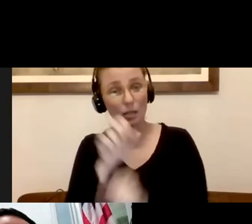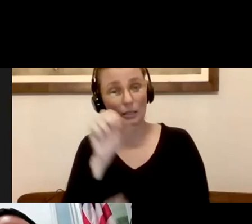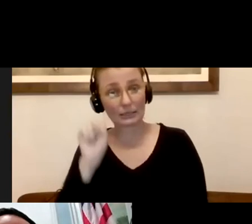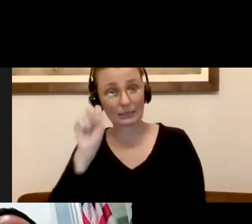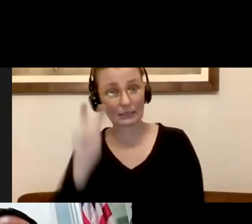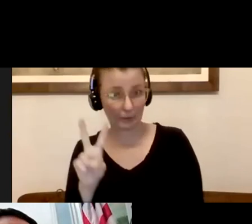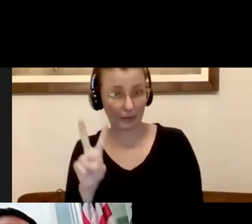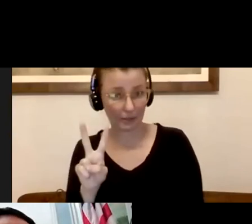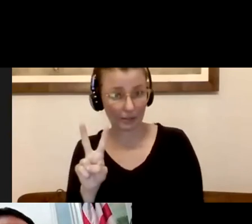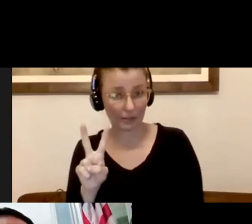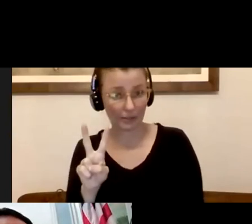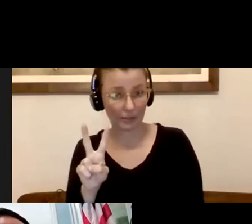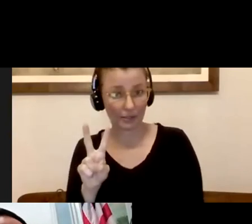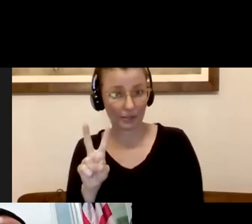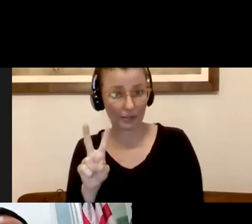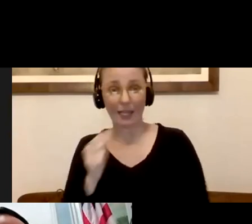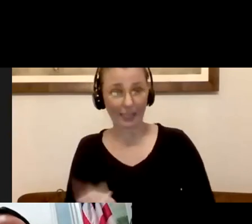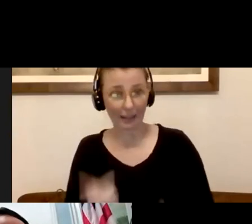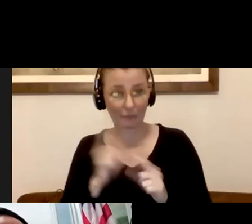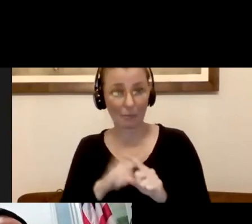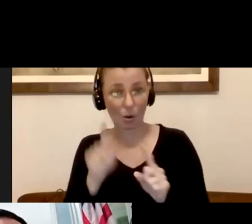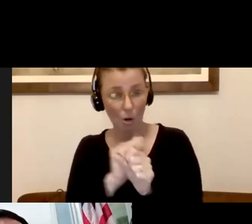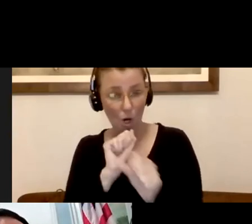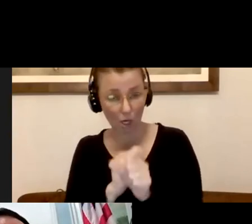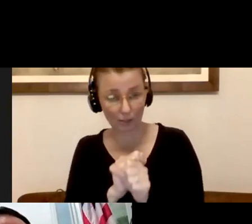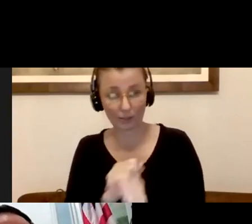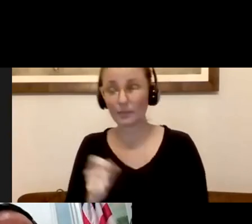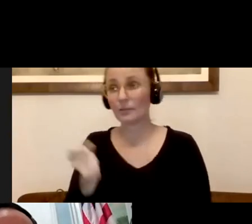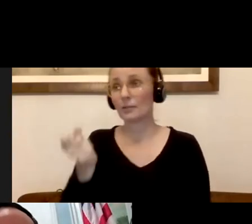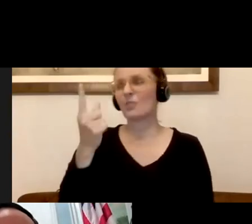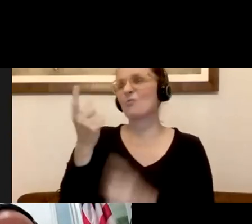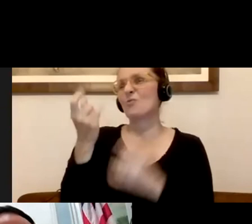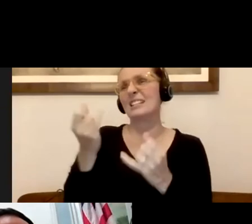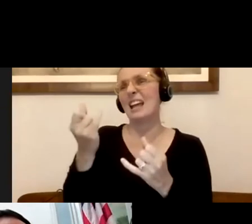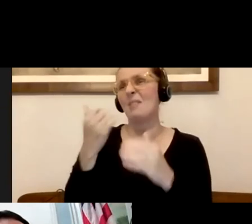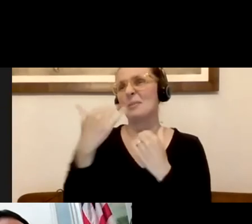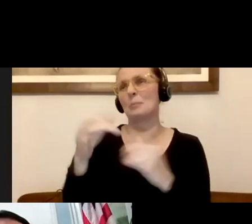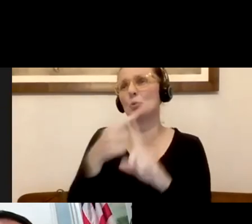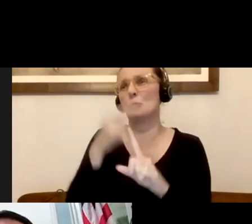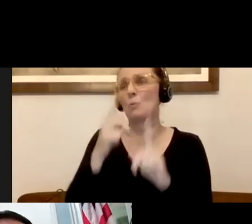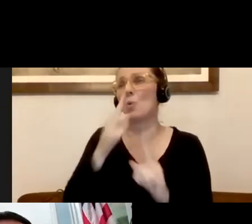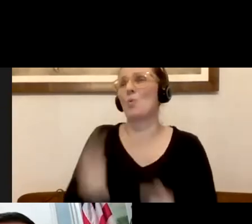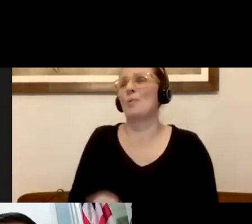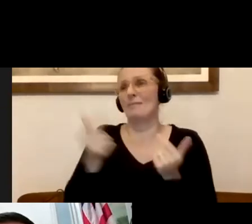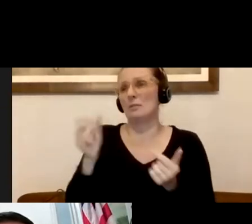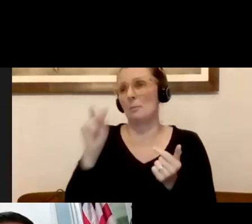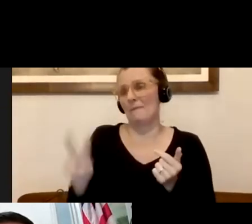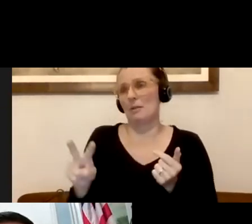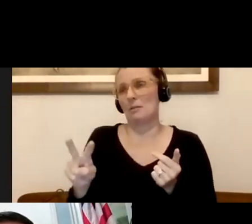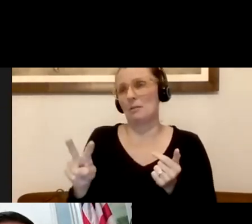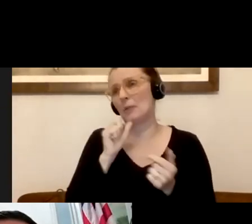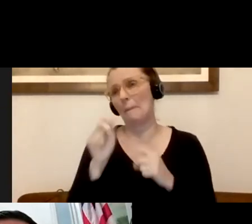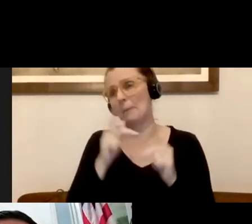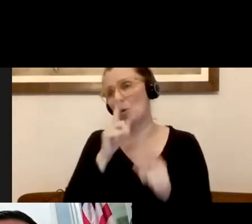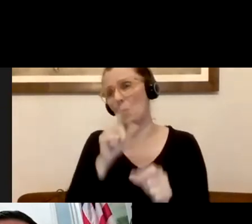available to anyone who's a Summerville resident. Our goal, however, is to begin, begin expanding that to our workforce. Those who work in the